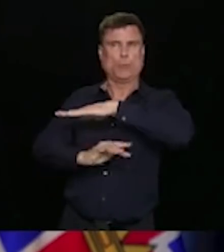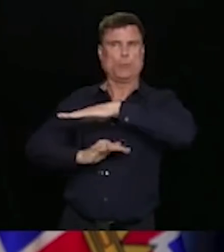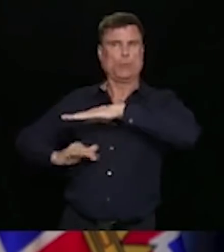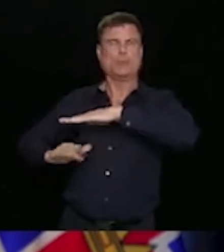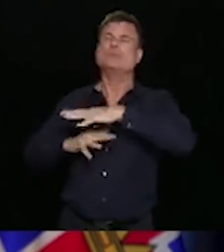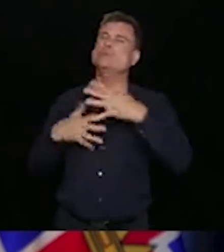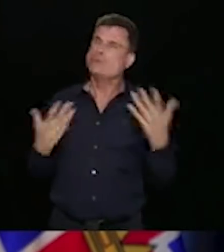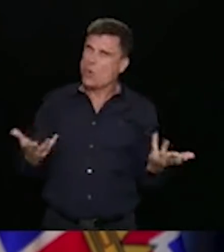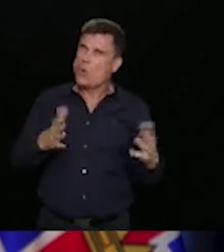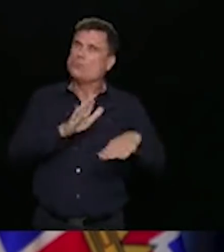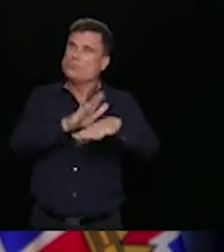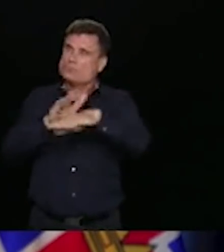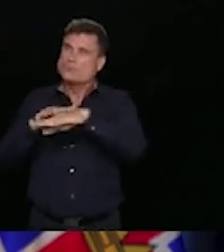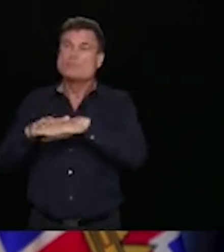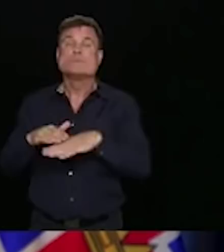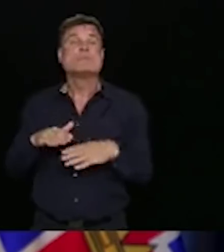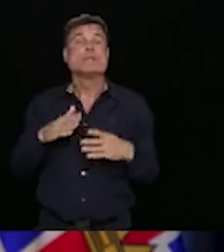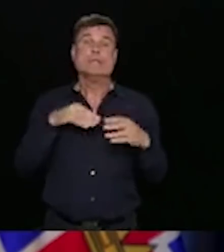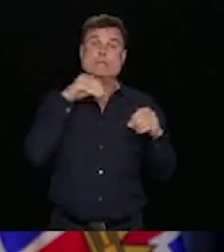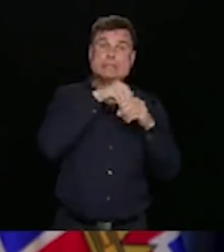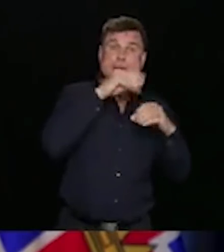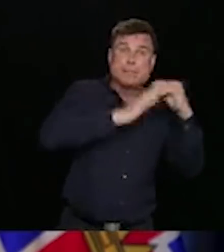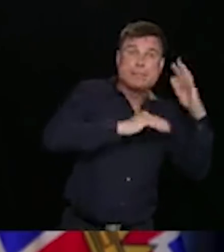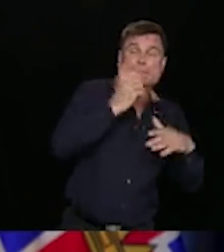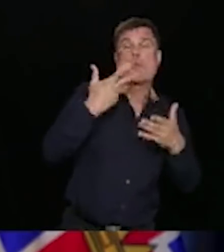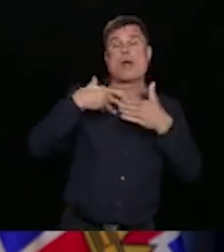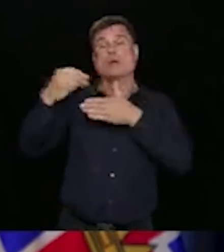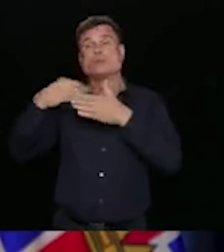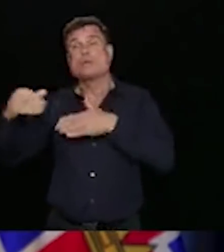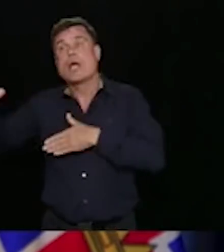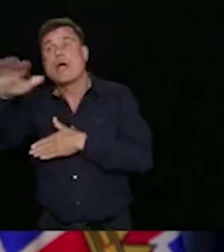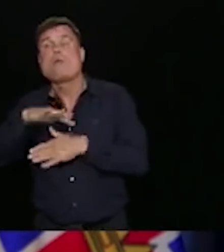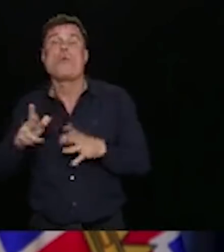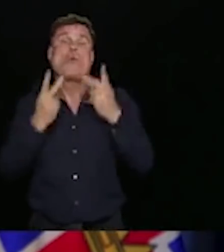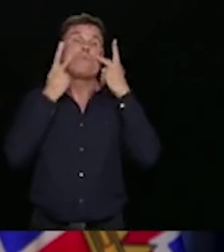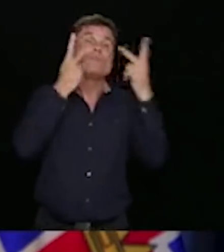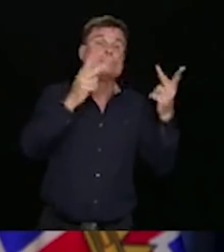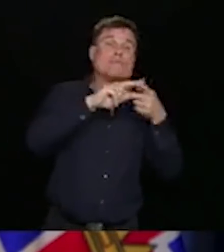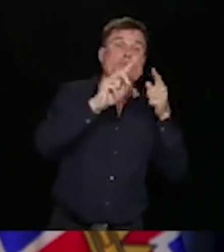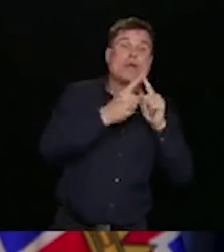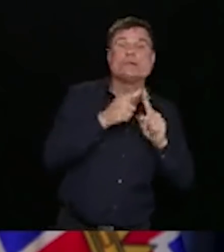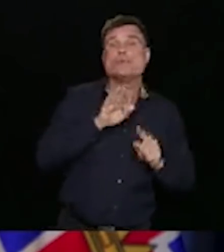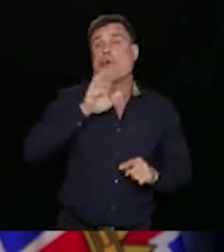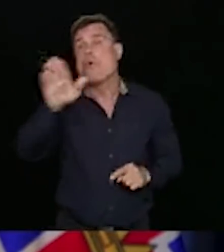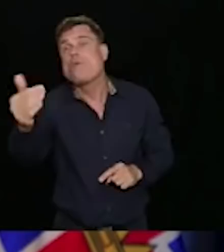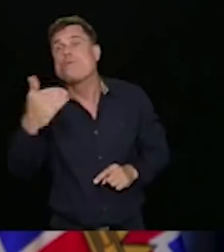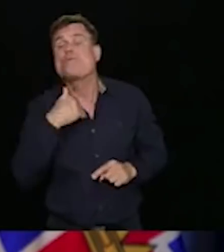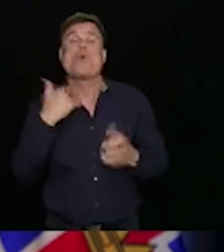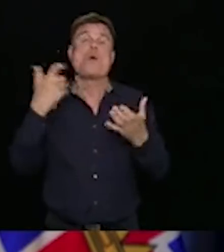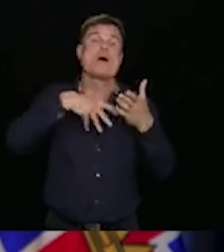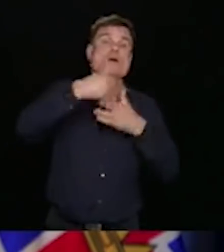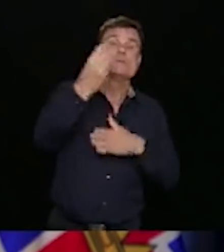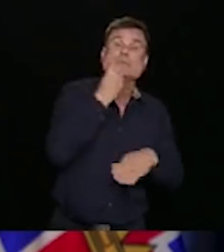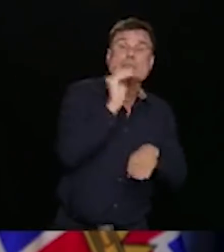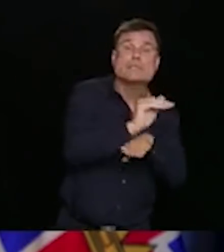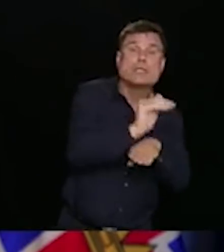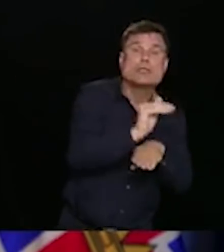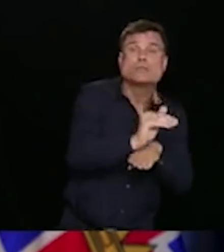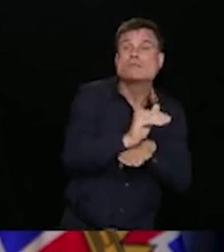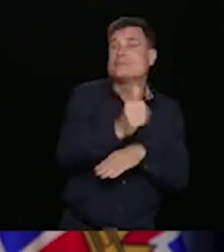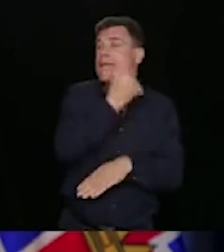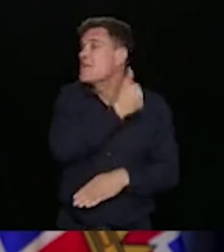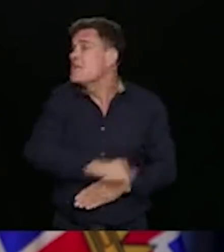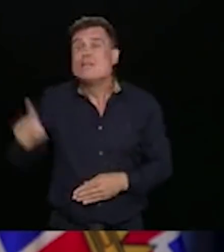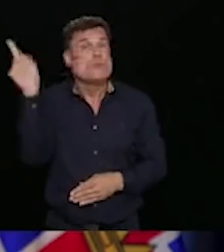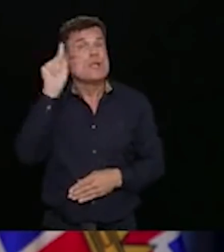or outside, visiting a friend or out for dinner, being around crowds of people, especially people you don't know,